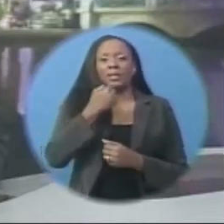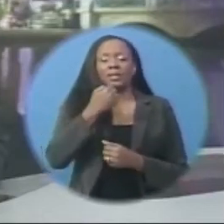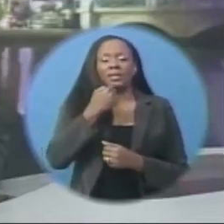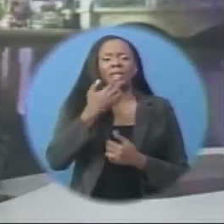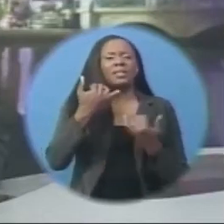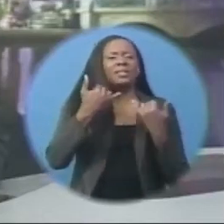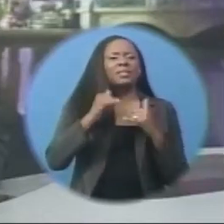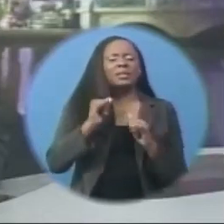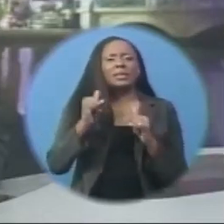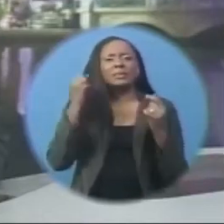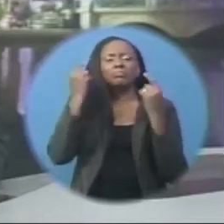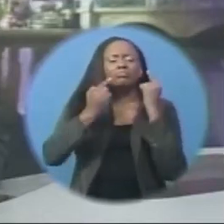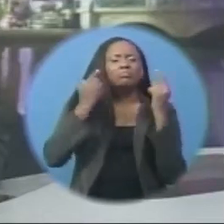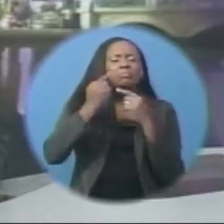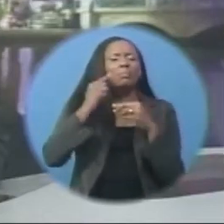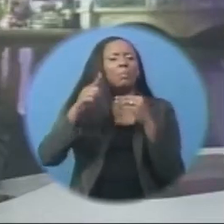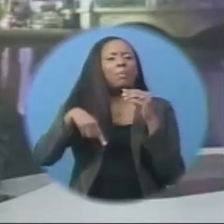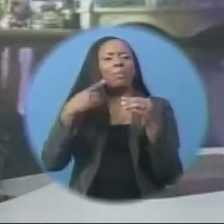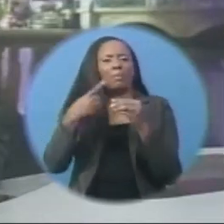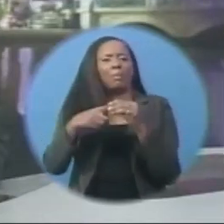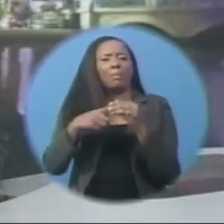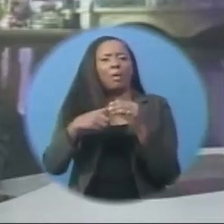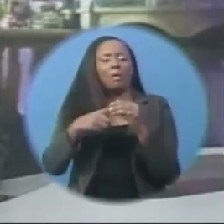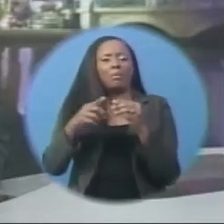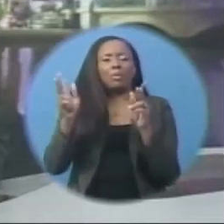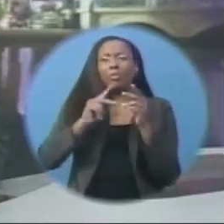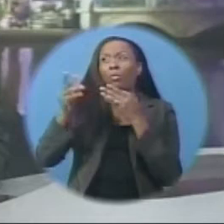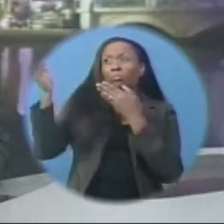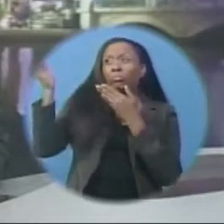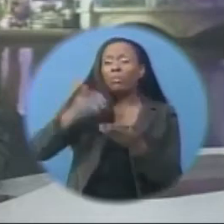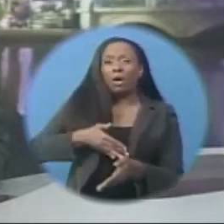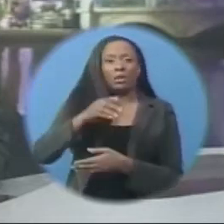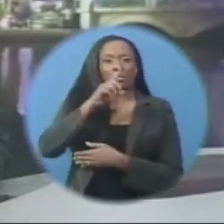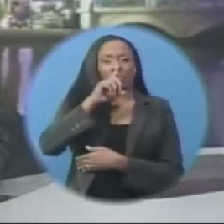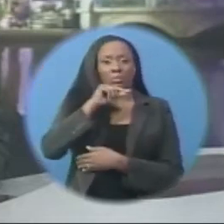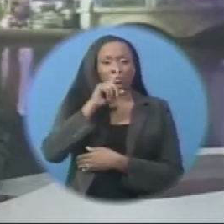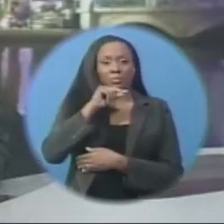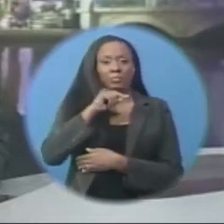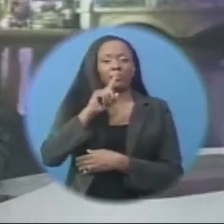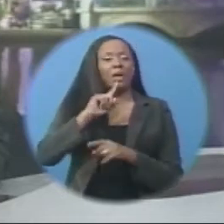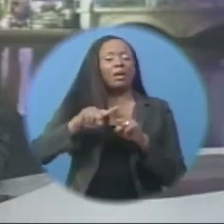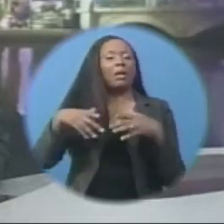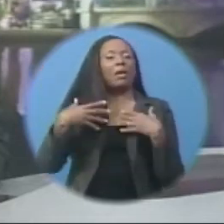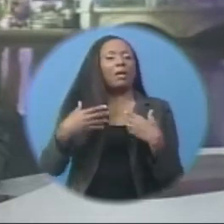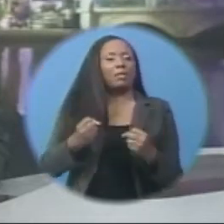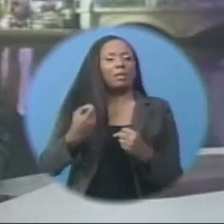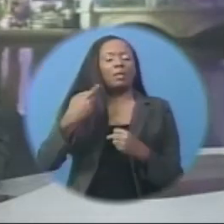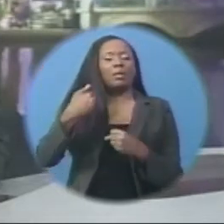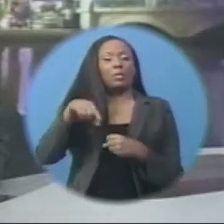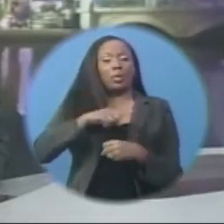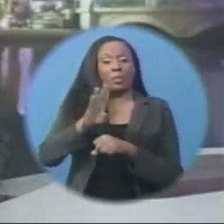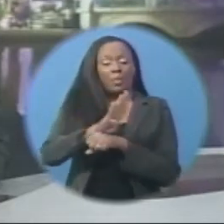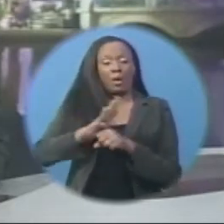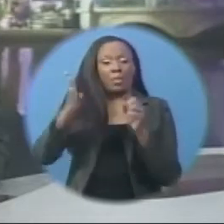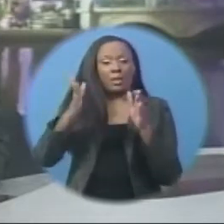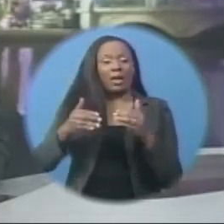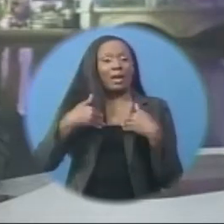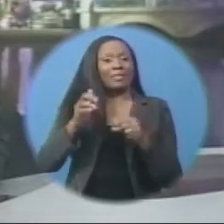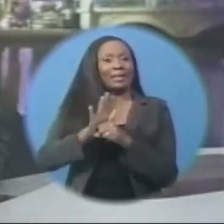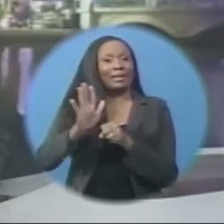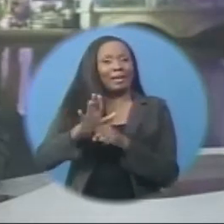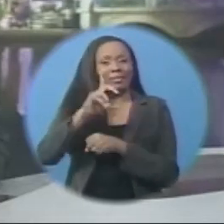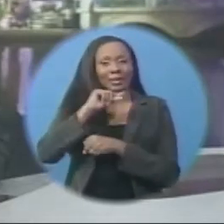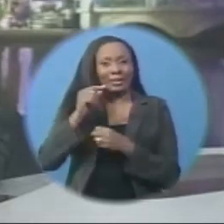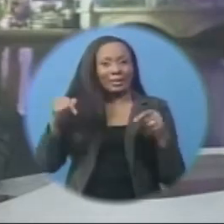says the BAS still has concerns with respect to imported poultry. Mr. Paul is confident the industry can supply all the chicken that is